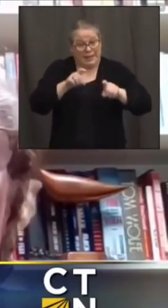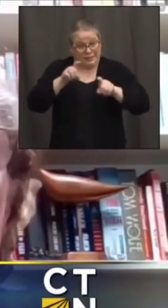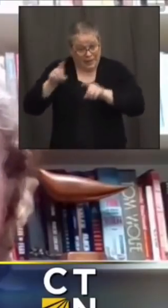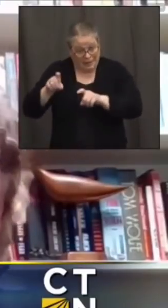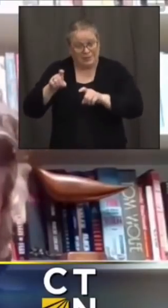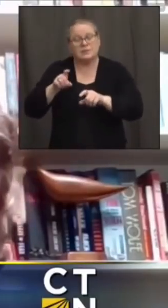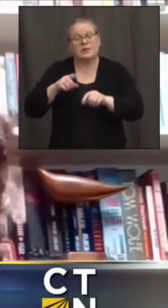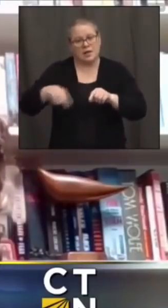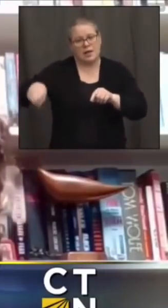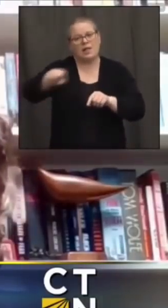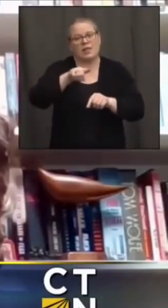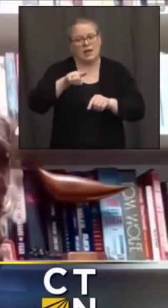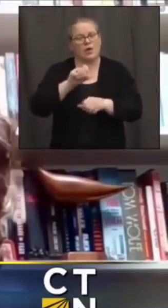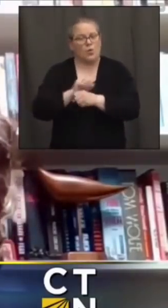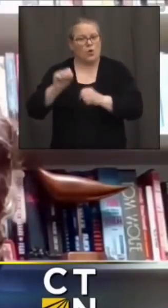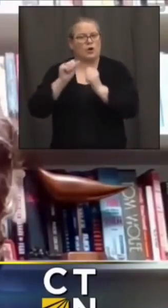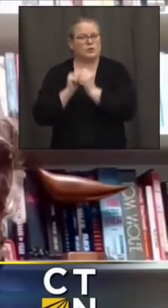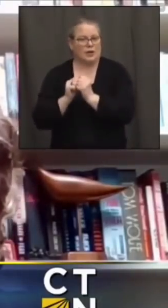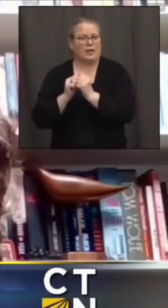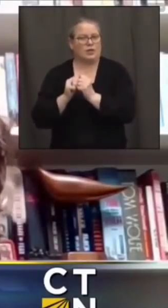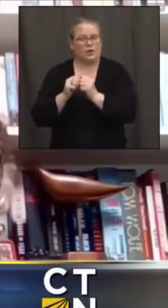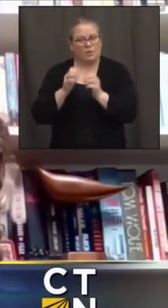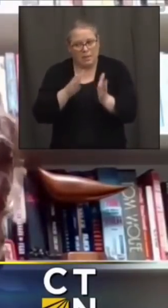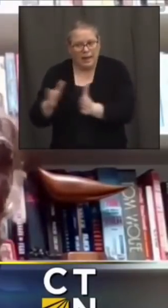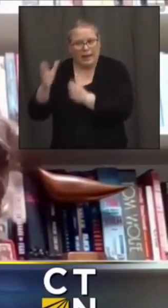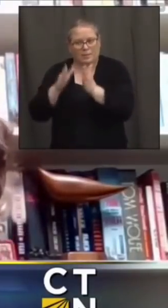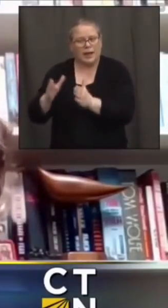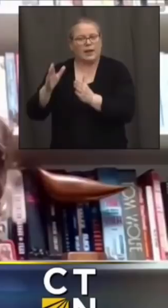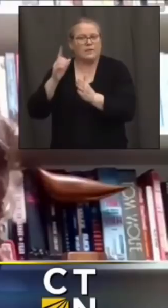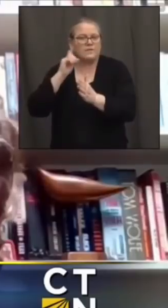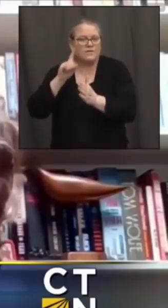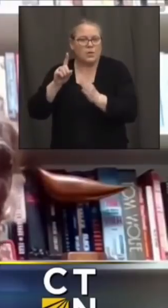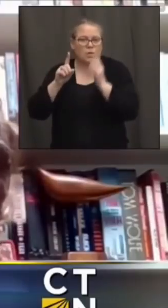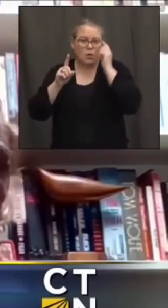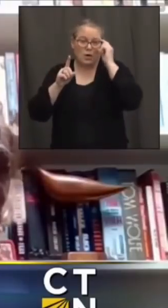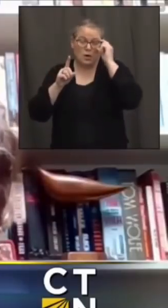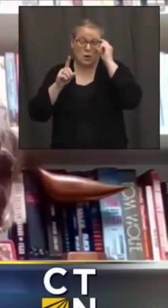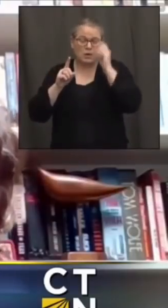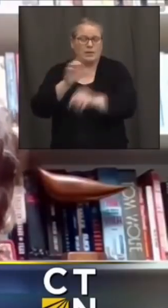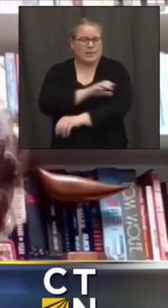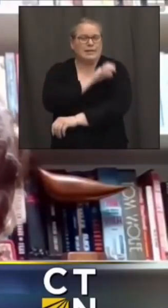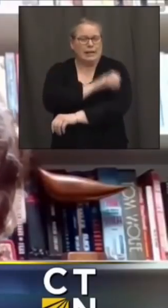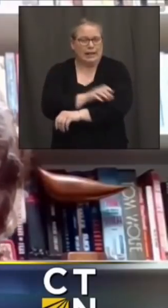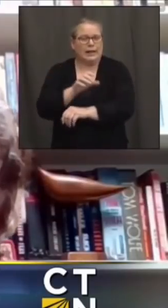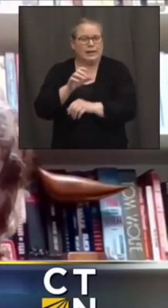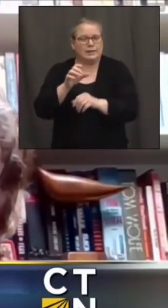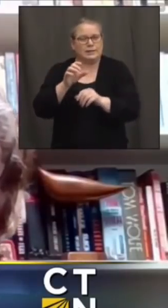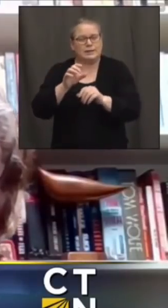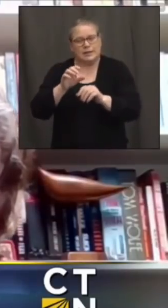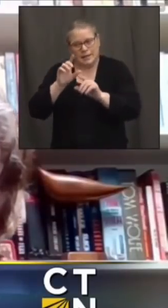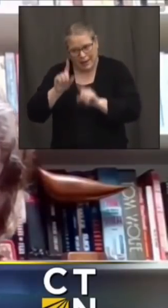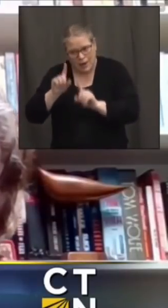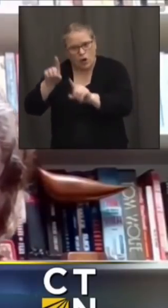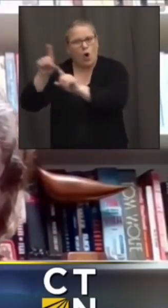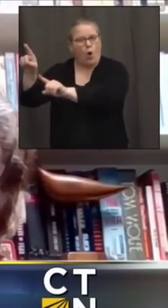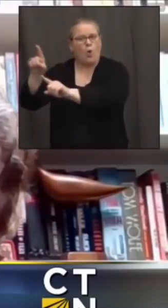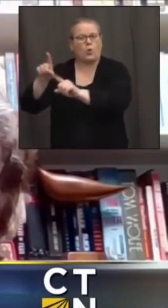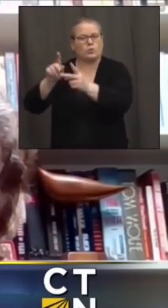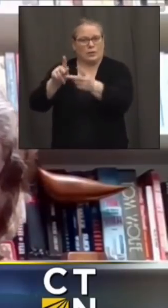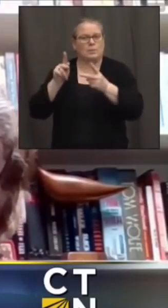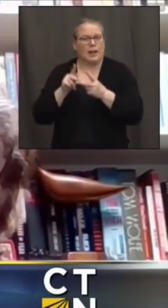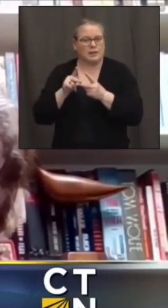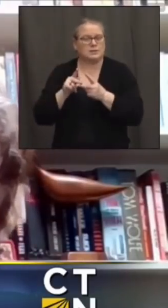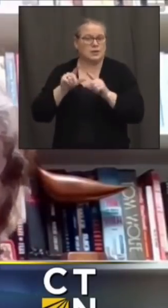uh working with us to set up you know these sort of mobile uh clinics that the governor was talking about to go out to the congregate settings